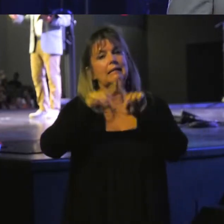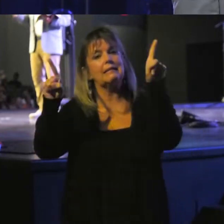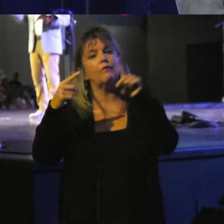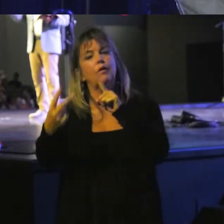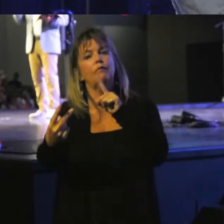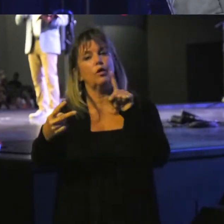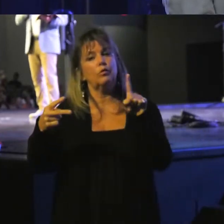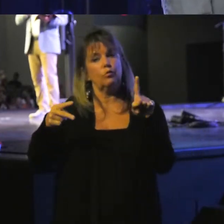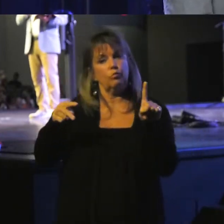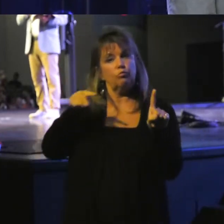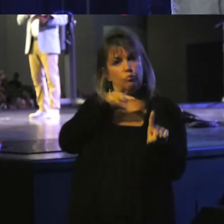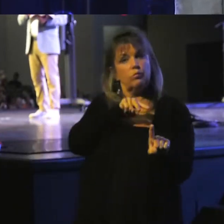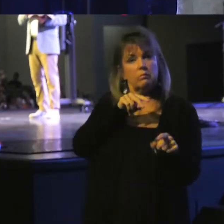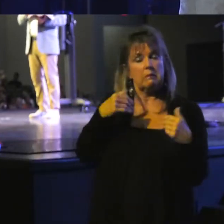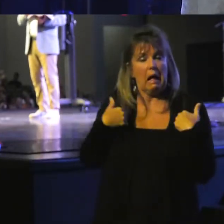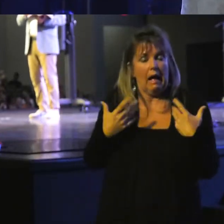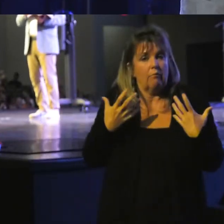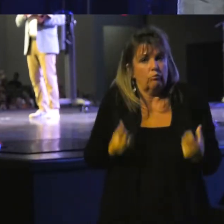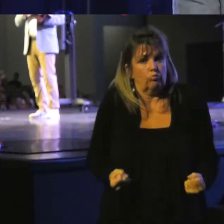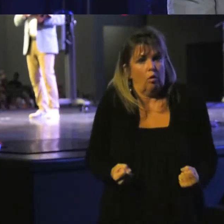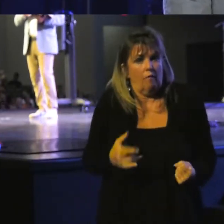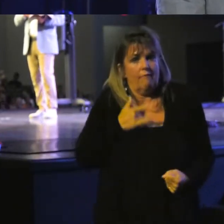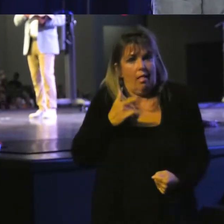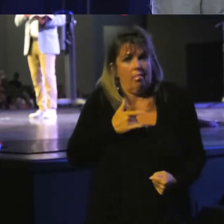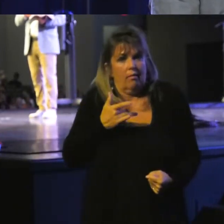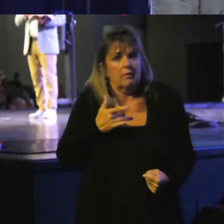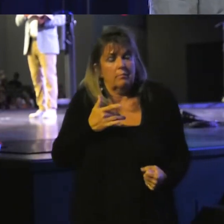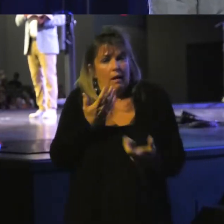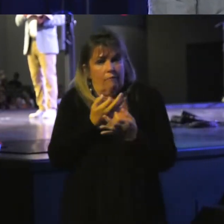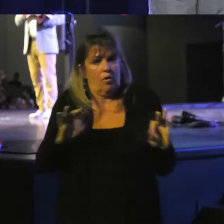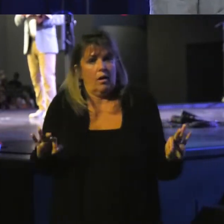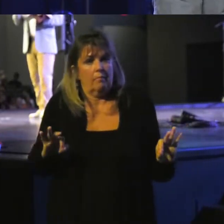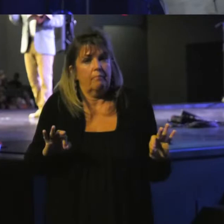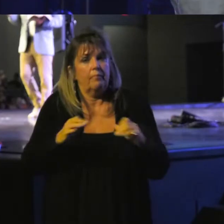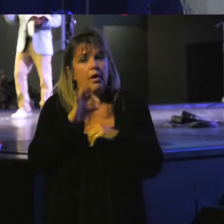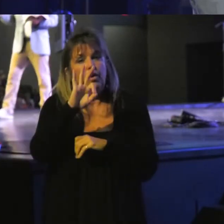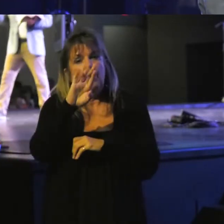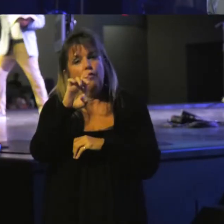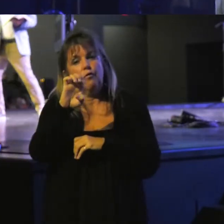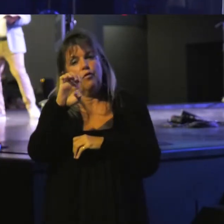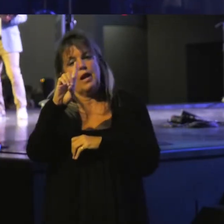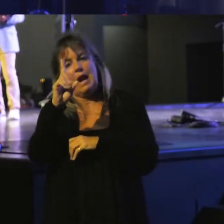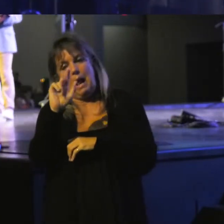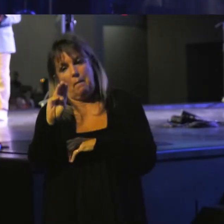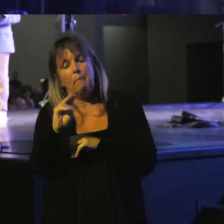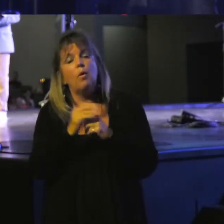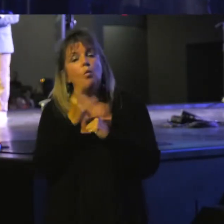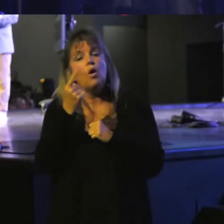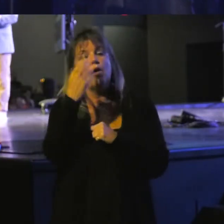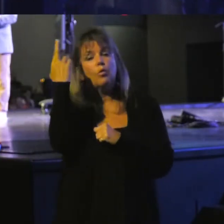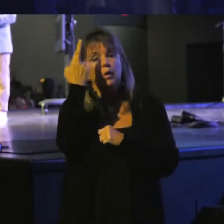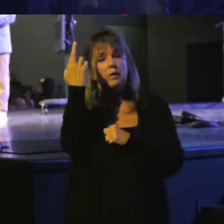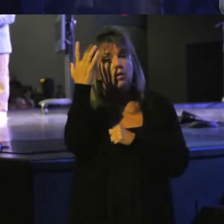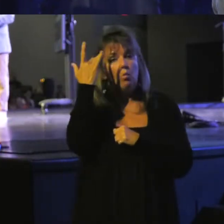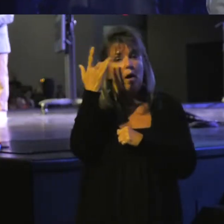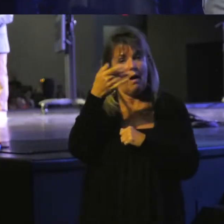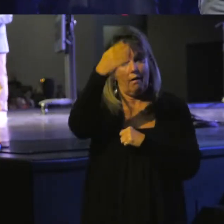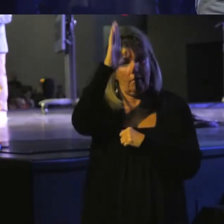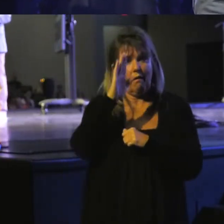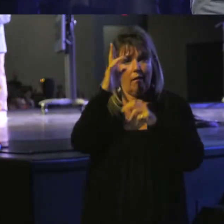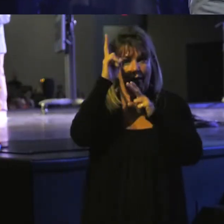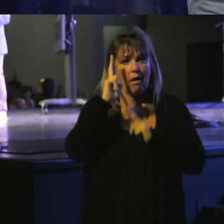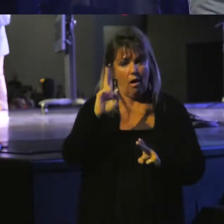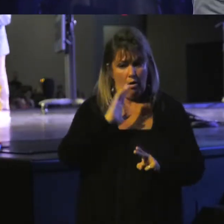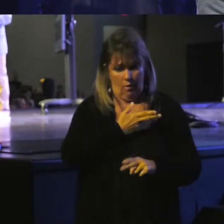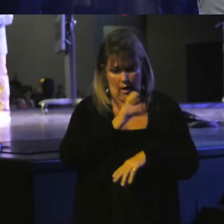views about it. I have certainly strong feelings about freedom. It's one of the reasons why I believe God honored our church during,